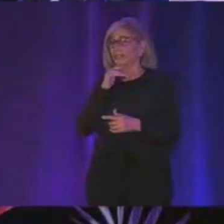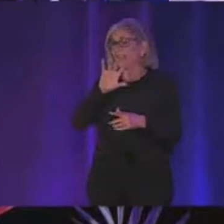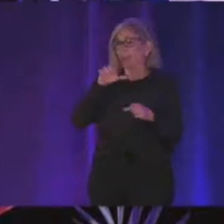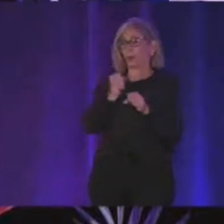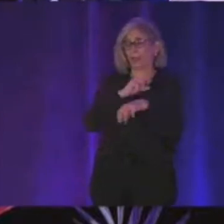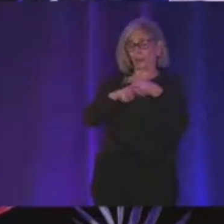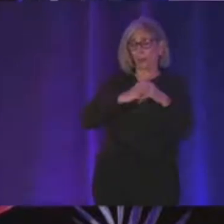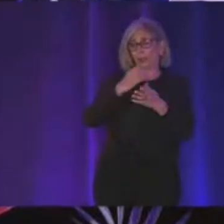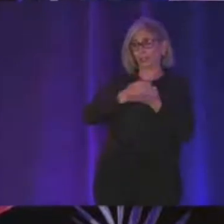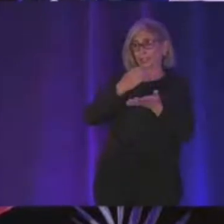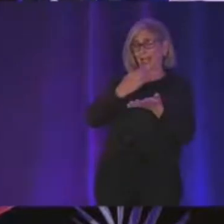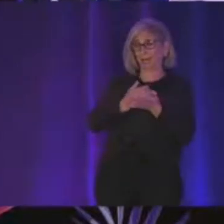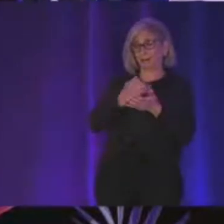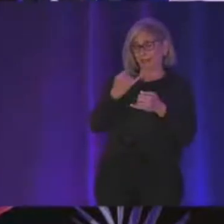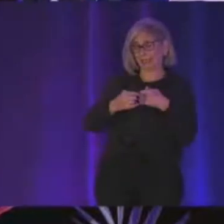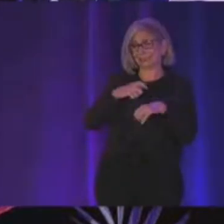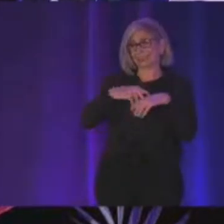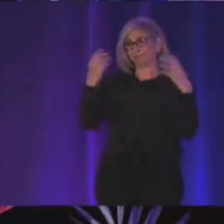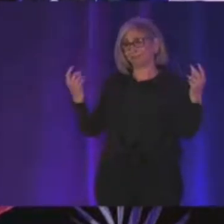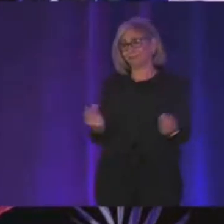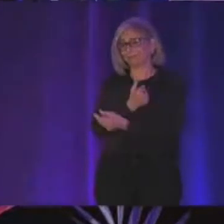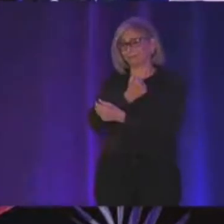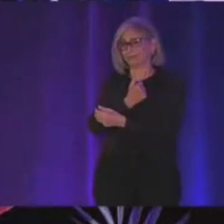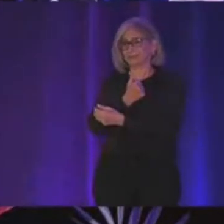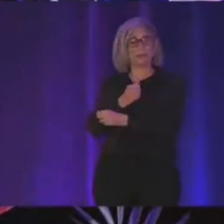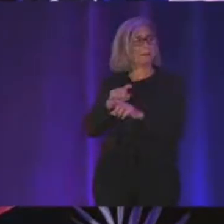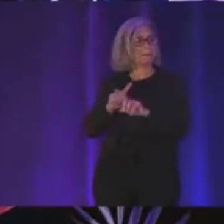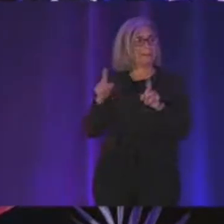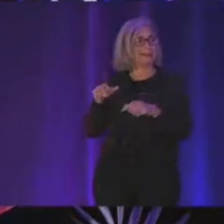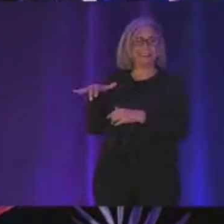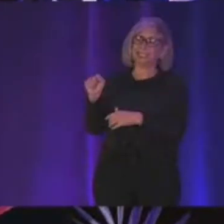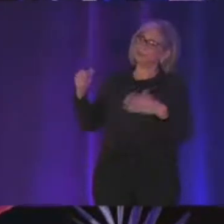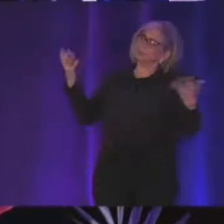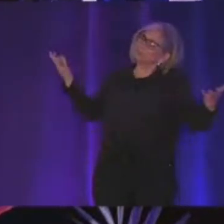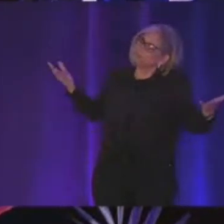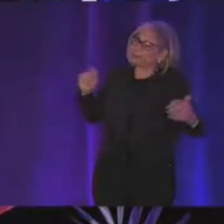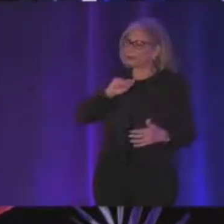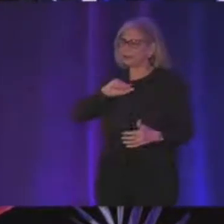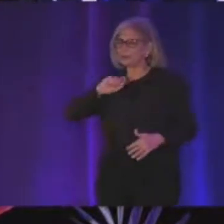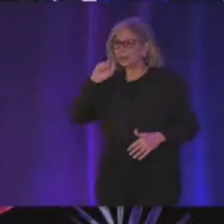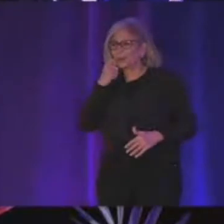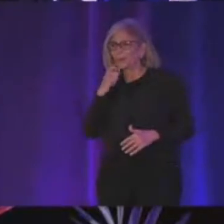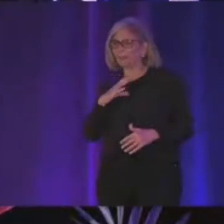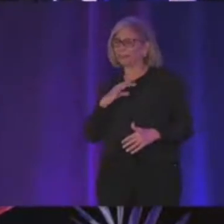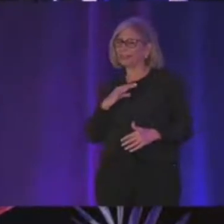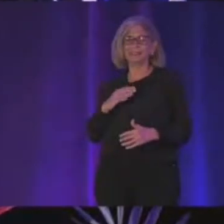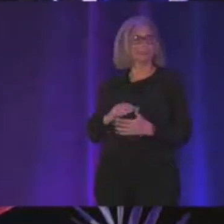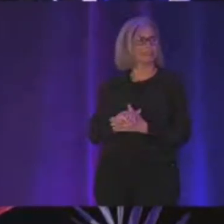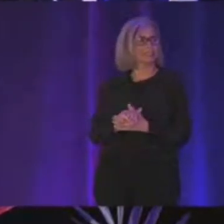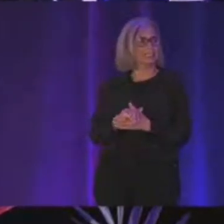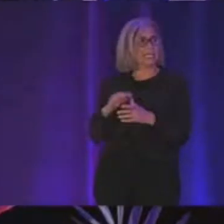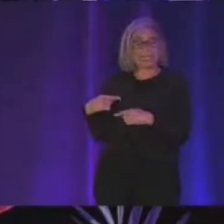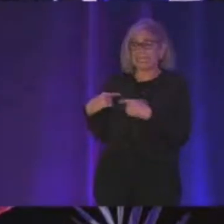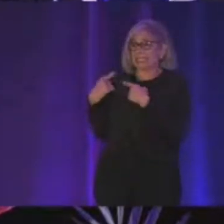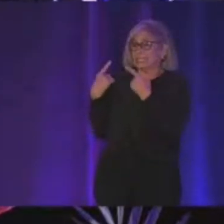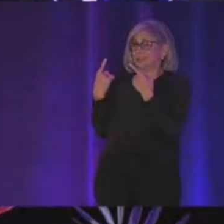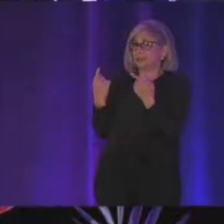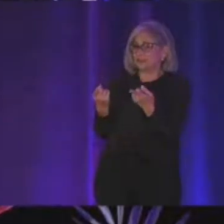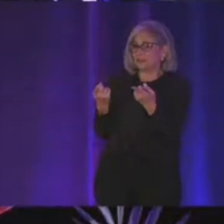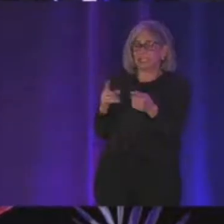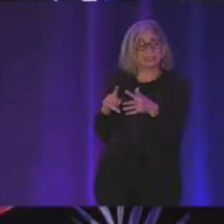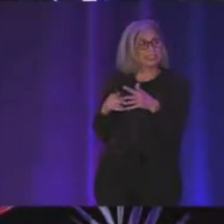last time like was able to do it but yeah cool so since COVID I started like